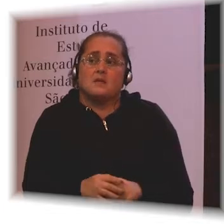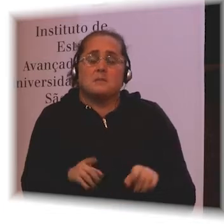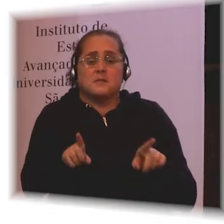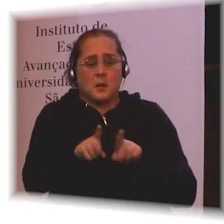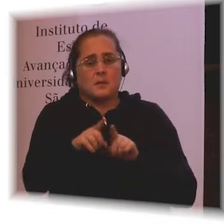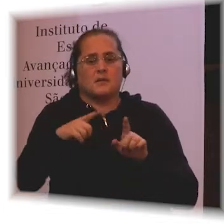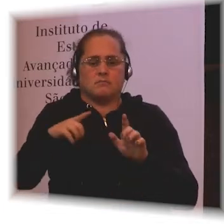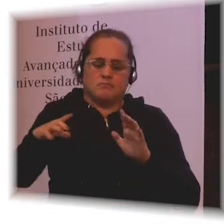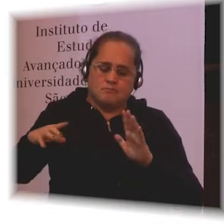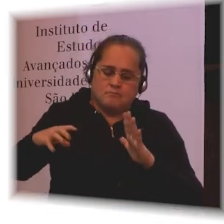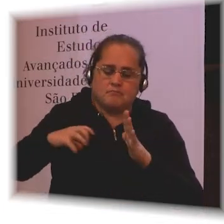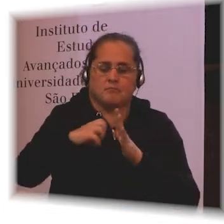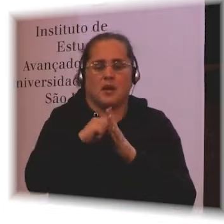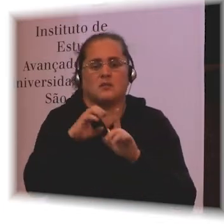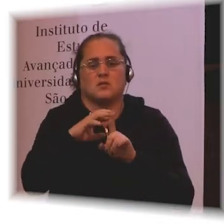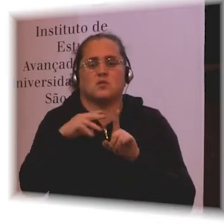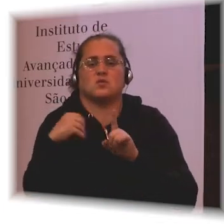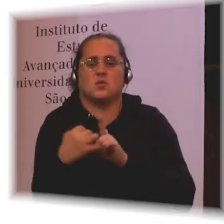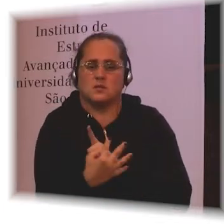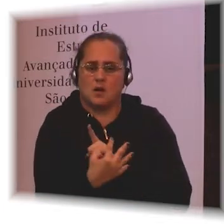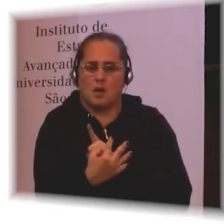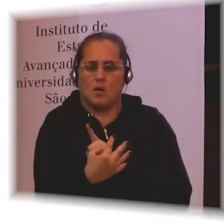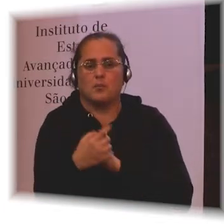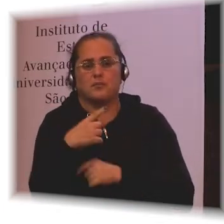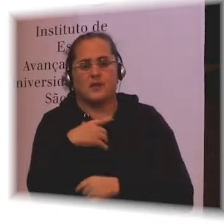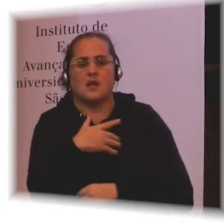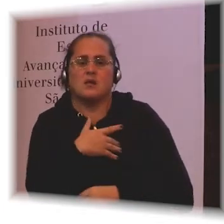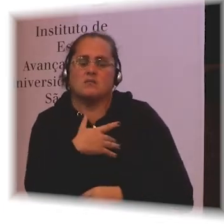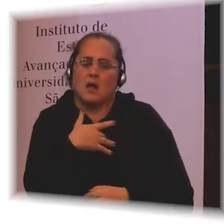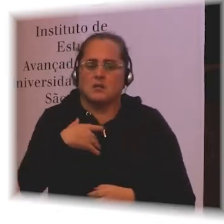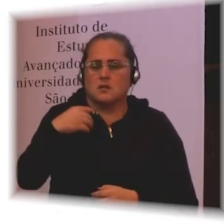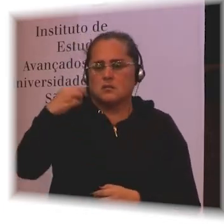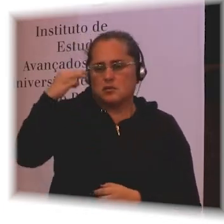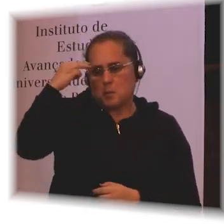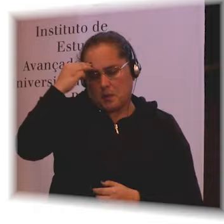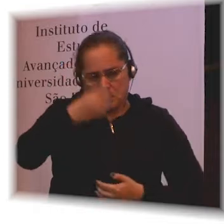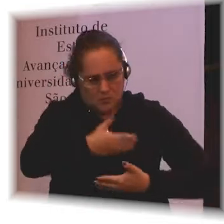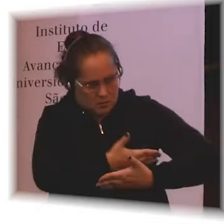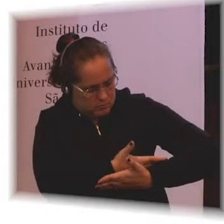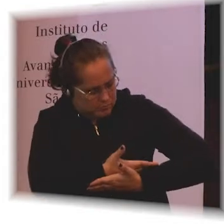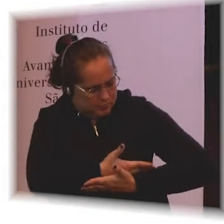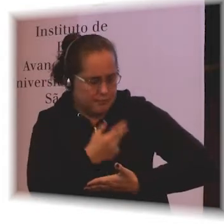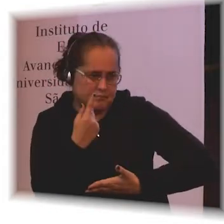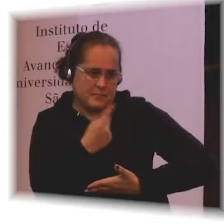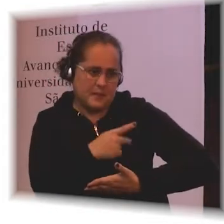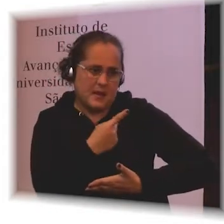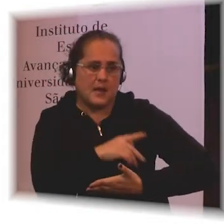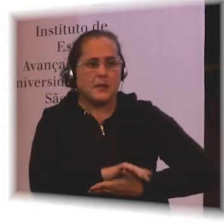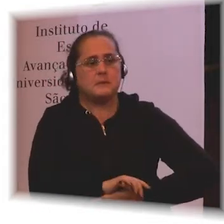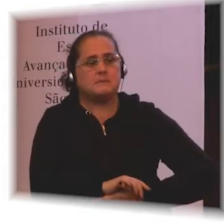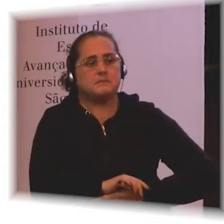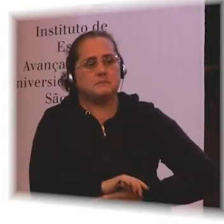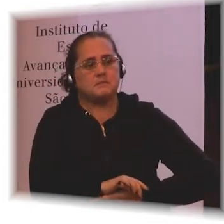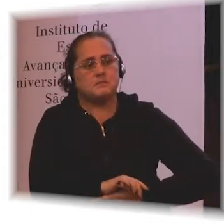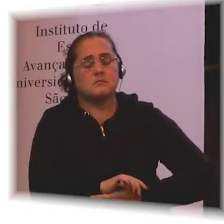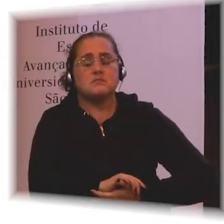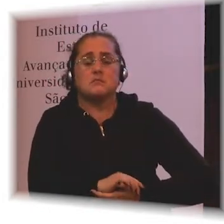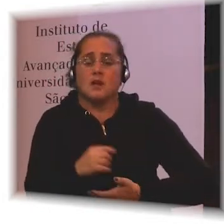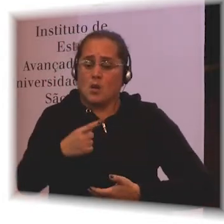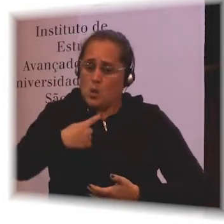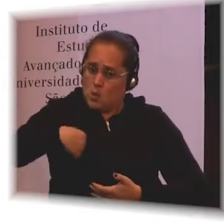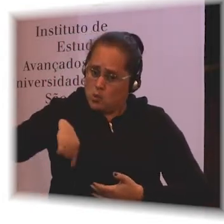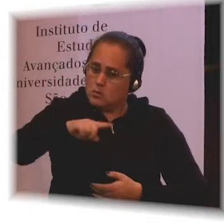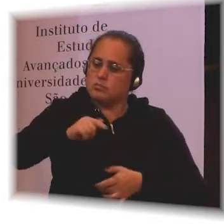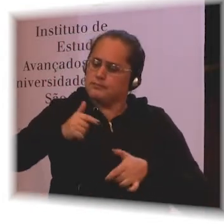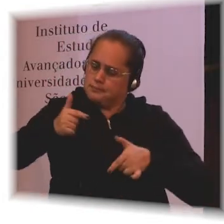needs of the child. The mental health effects on the mother and so on. And this is just through working with two groups. One in Rio